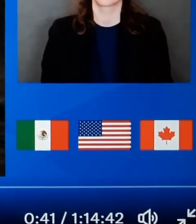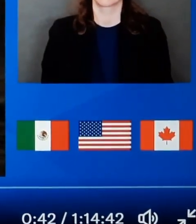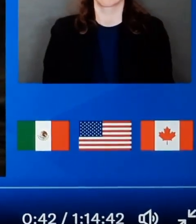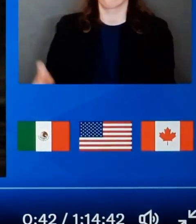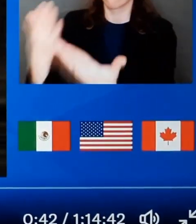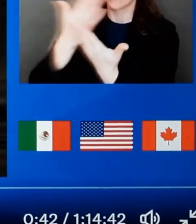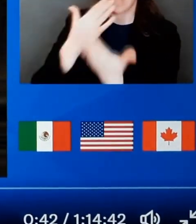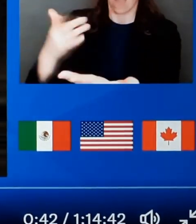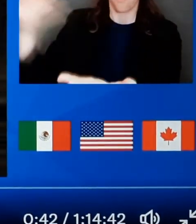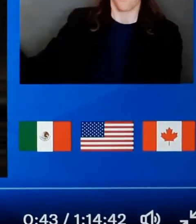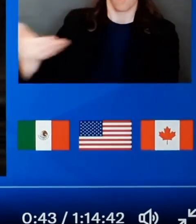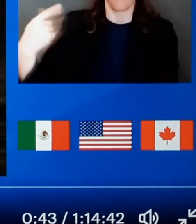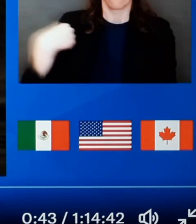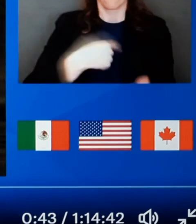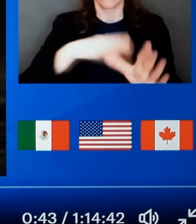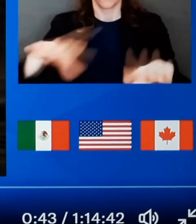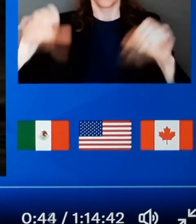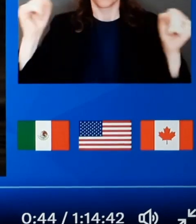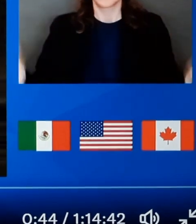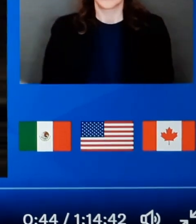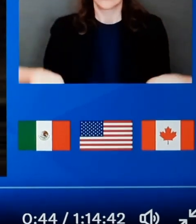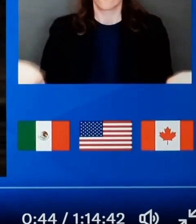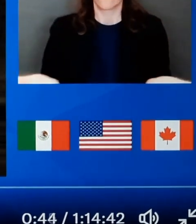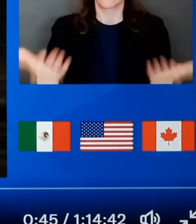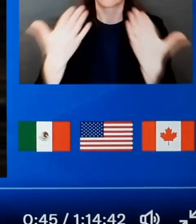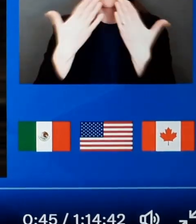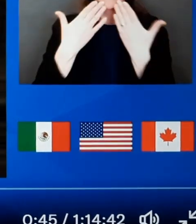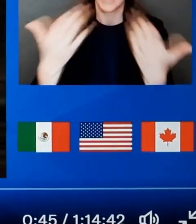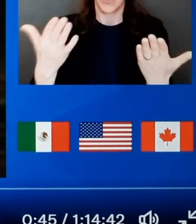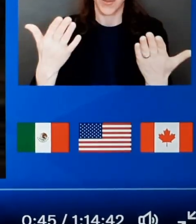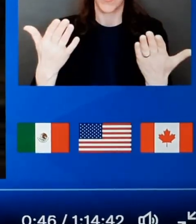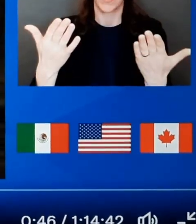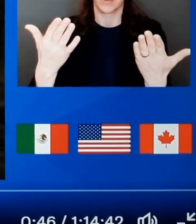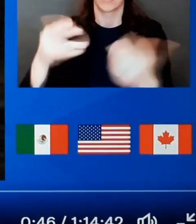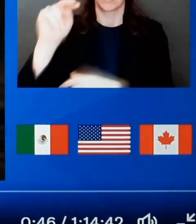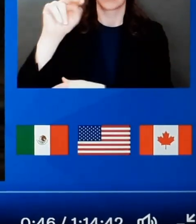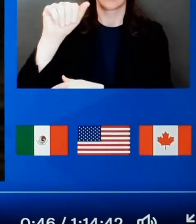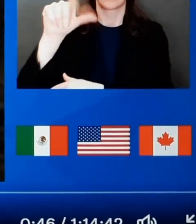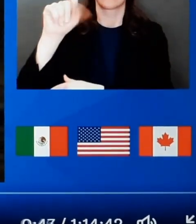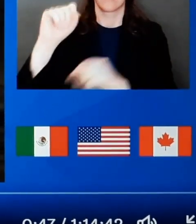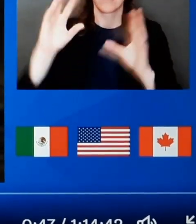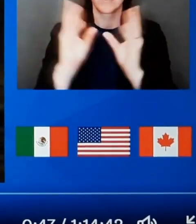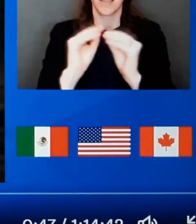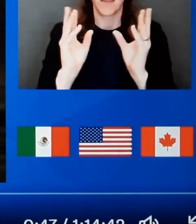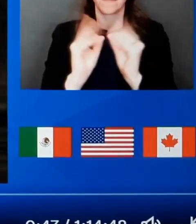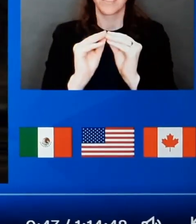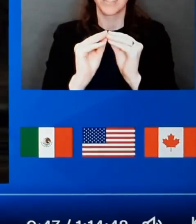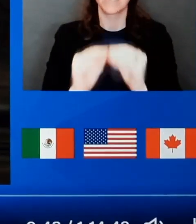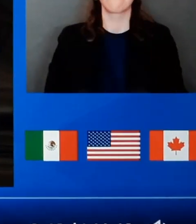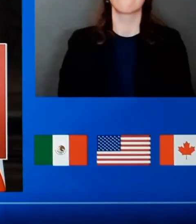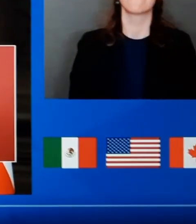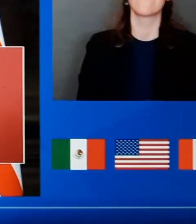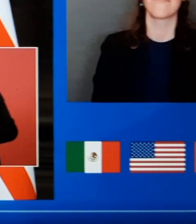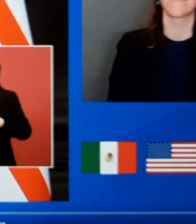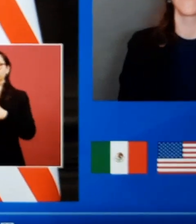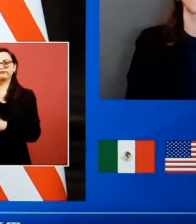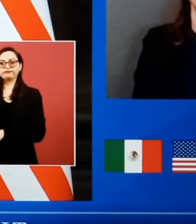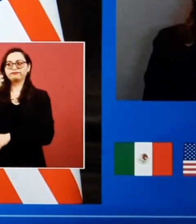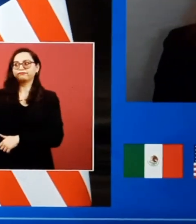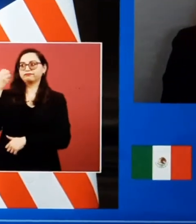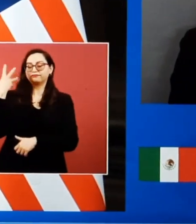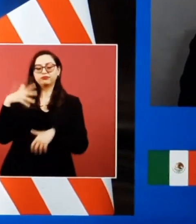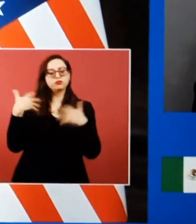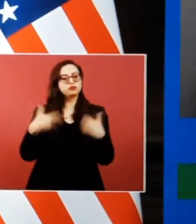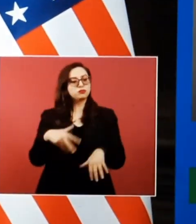It's a magnificent forum. And we're true partners, the three of us.